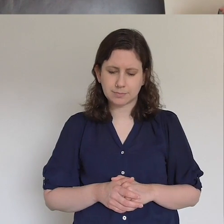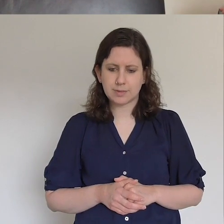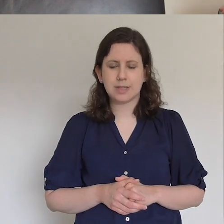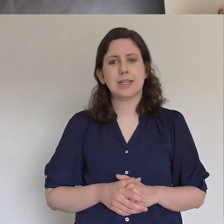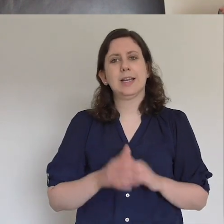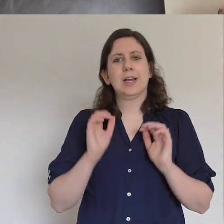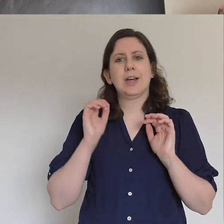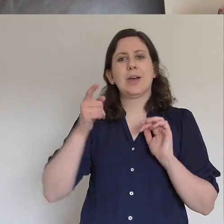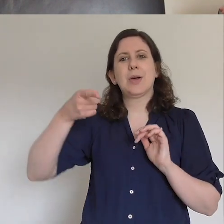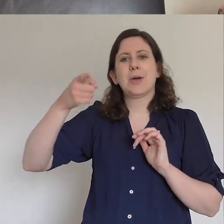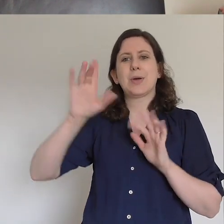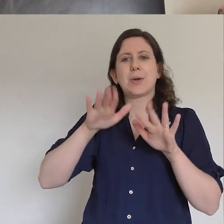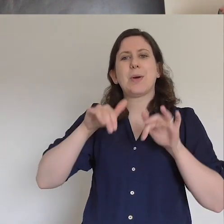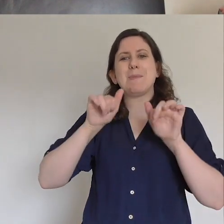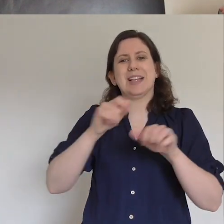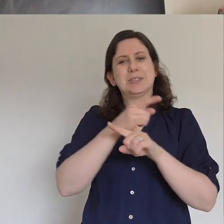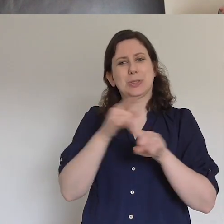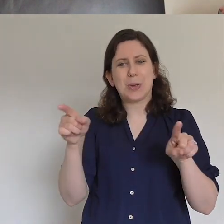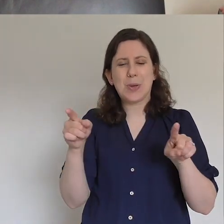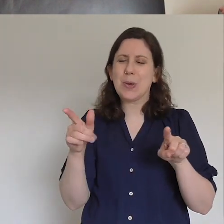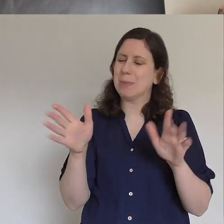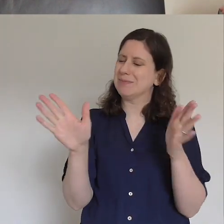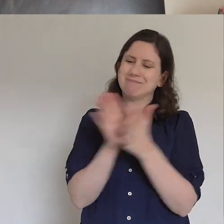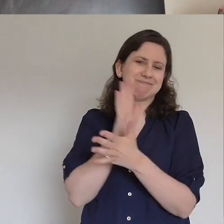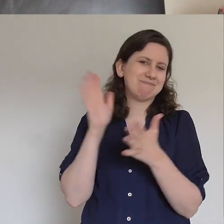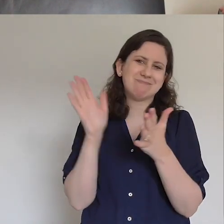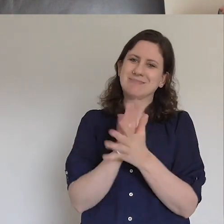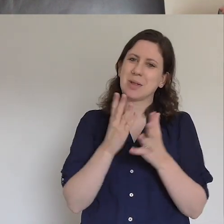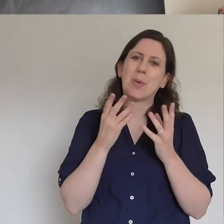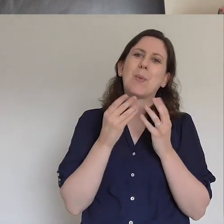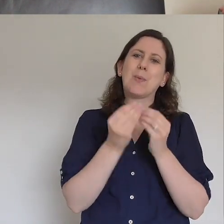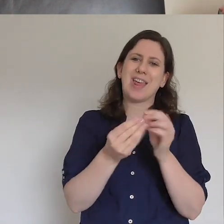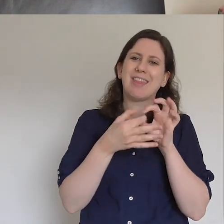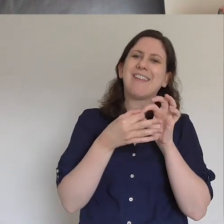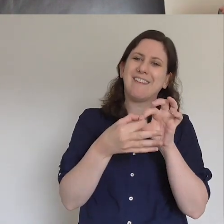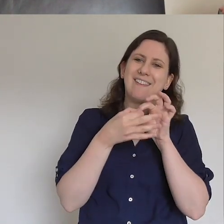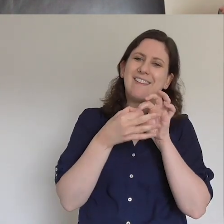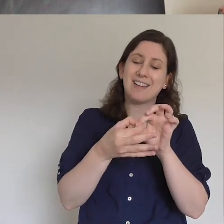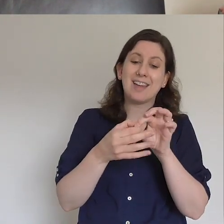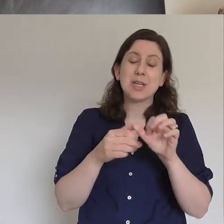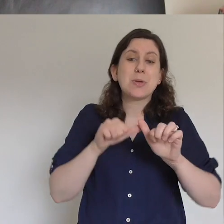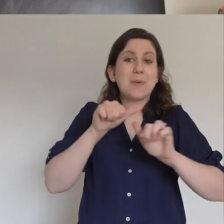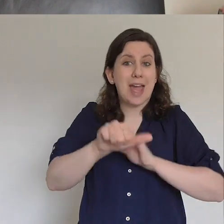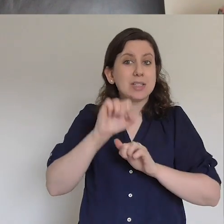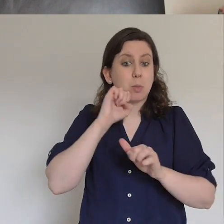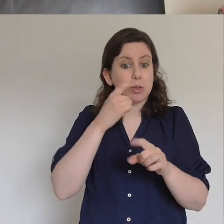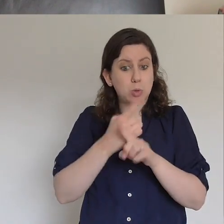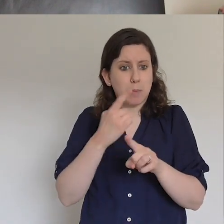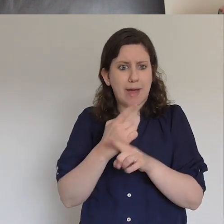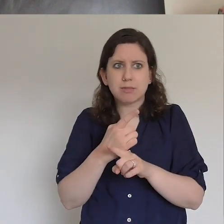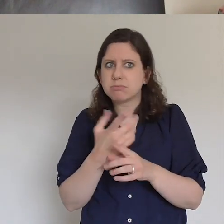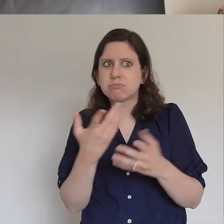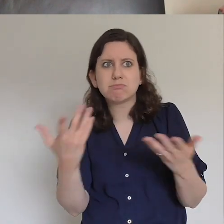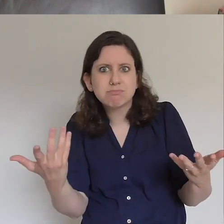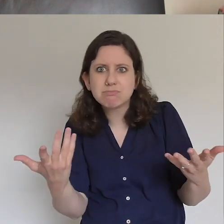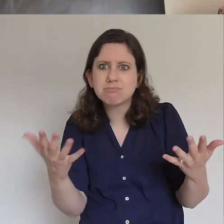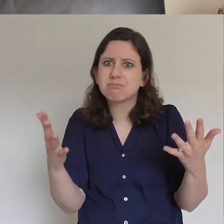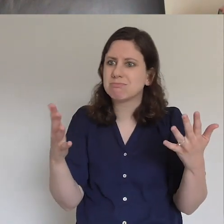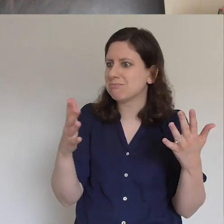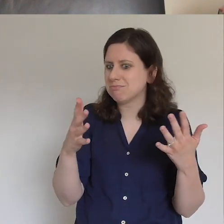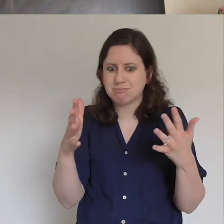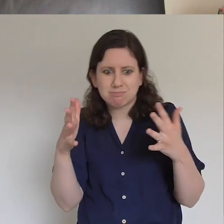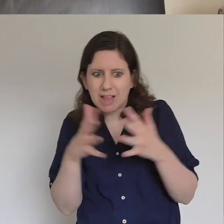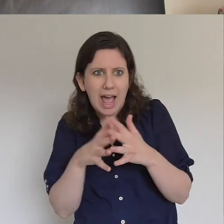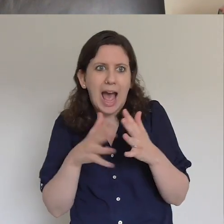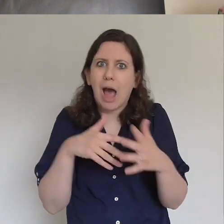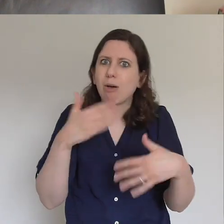God bless you it's been brilliant to be with you we'll be back with just some space just to unpack this with some yes but